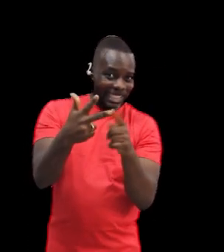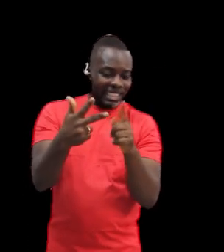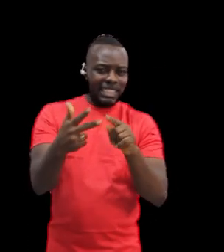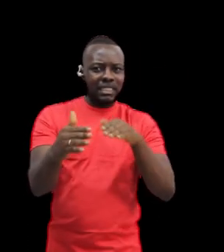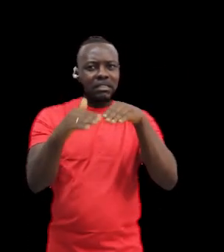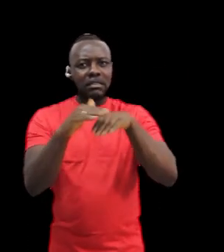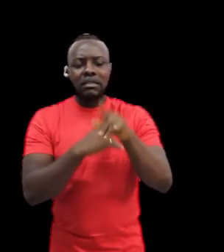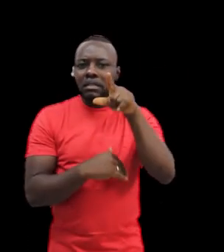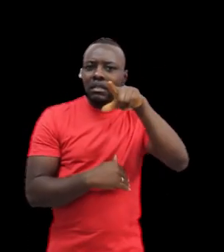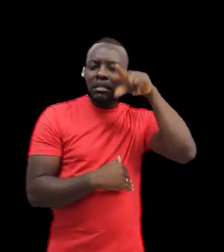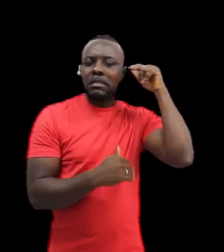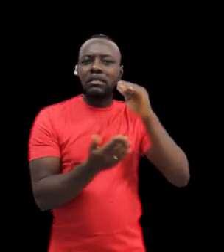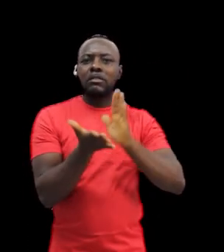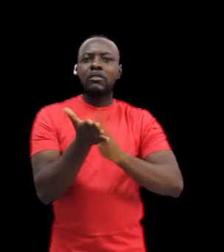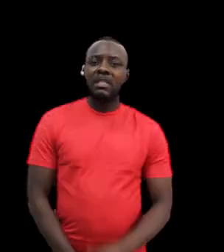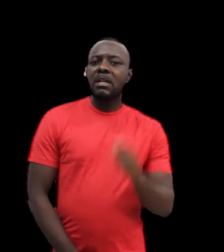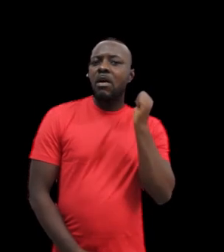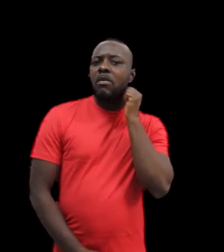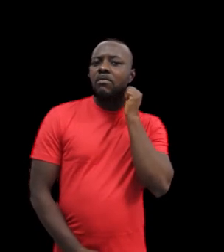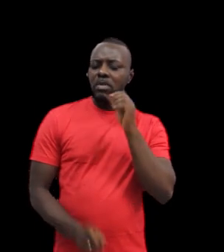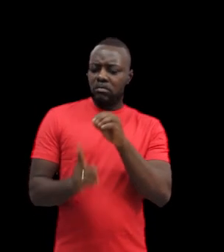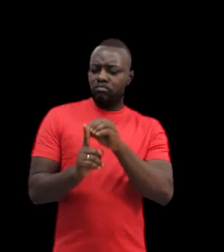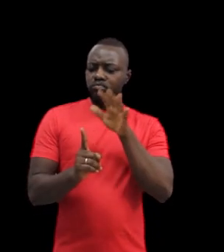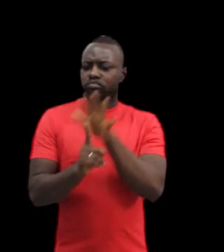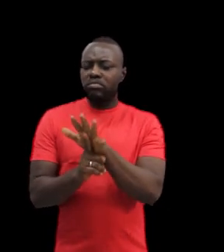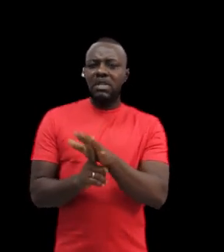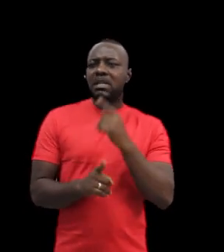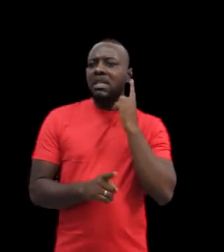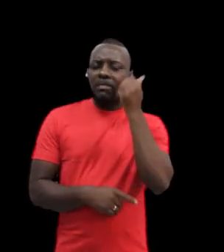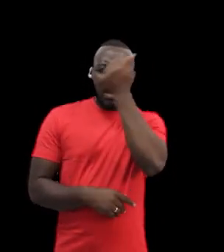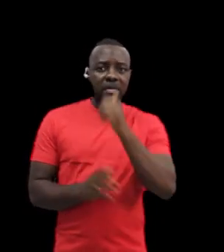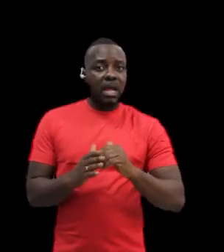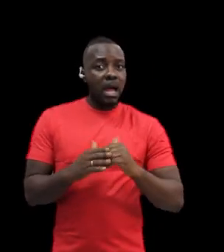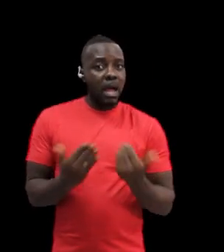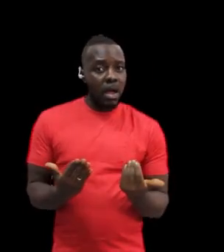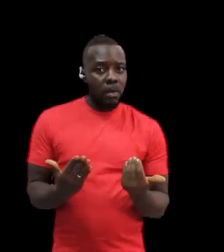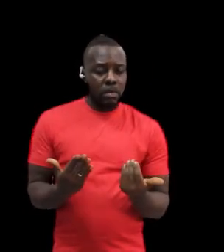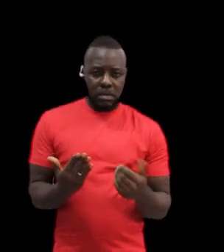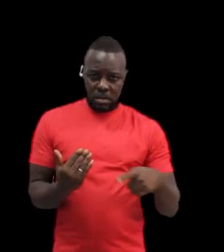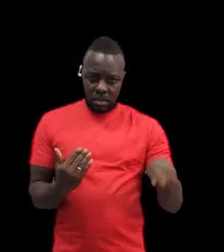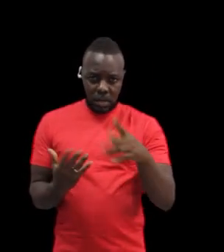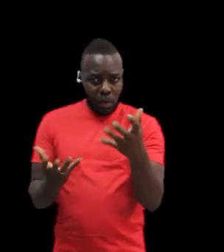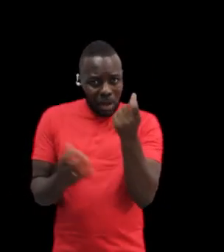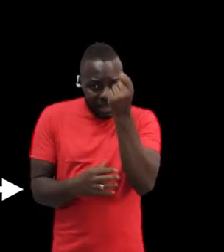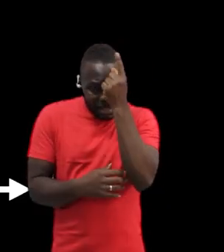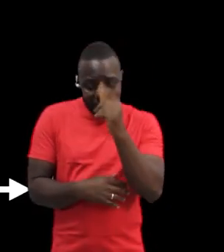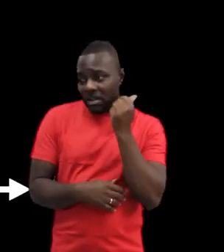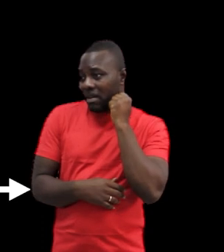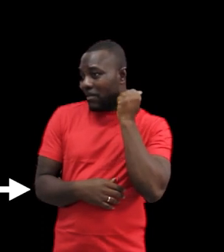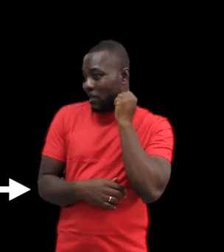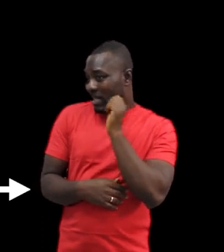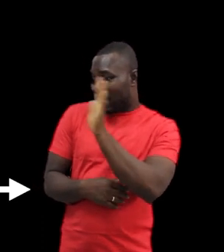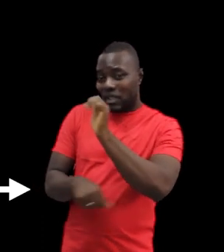African Americans and Gallaudet University. How did Foster impact Africa? To access Foster's work in Ghana, we